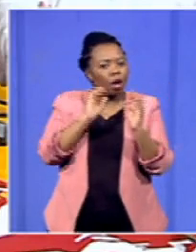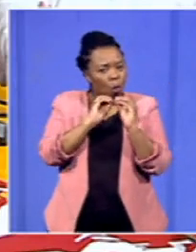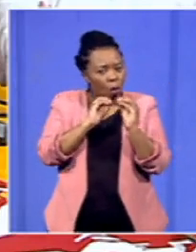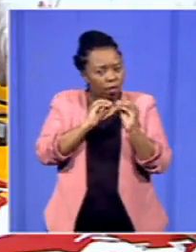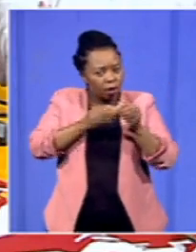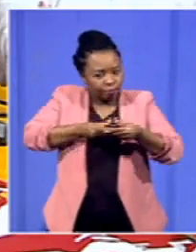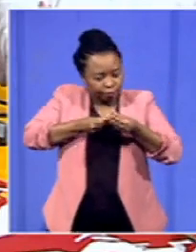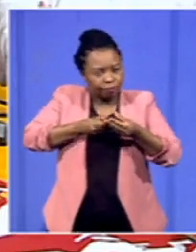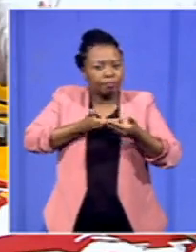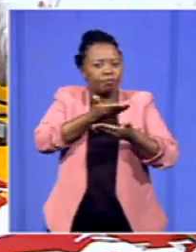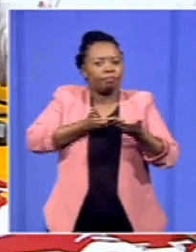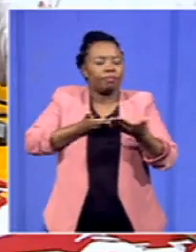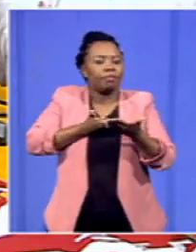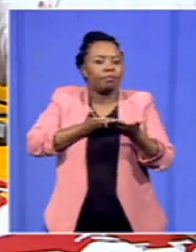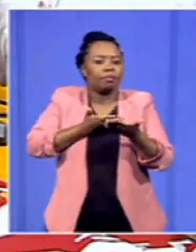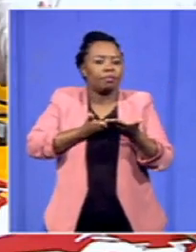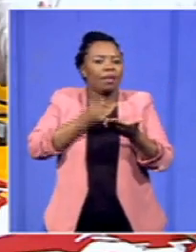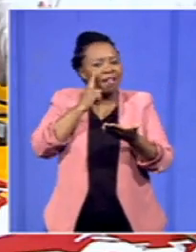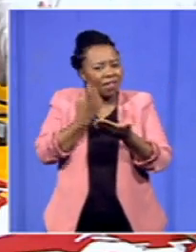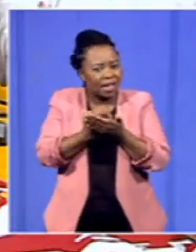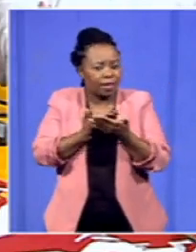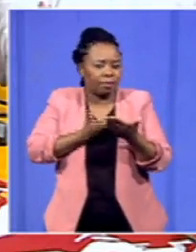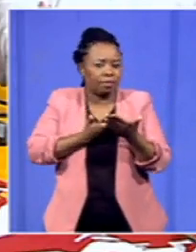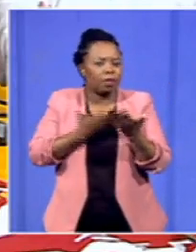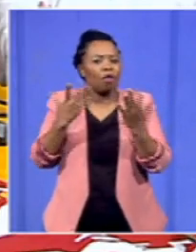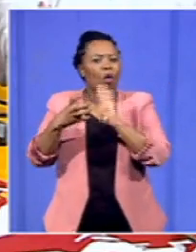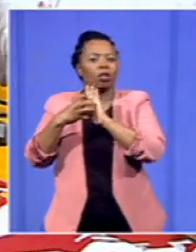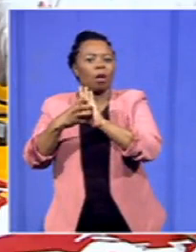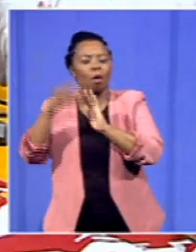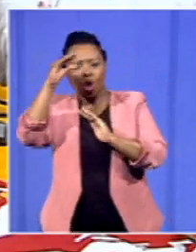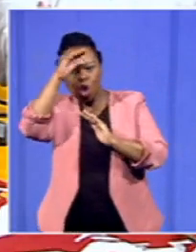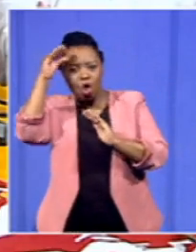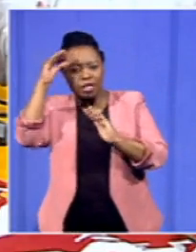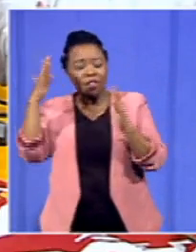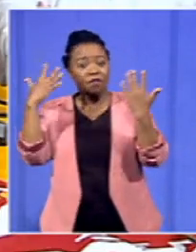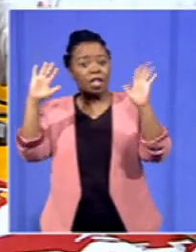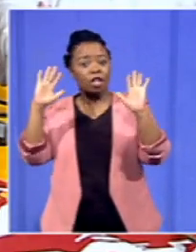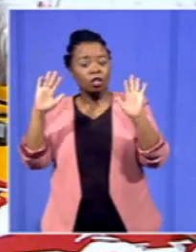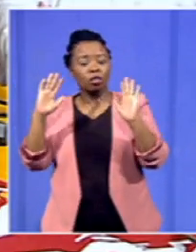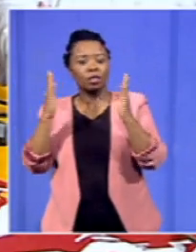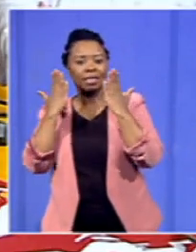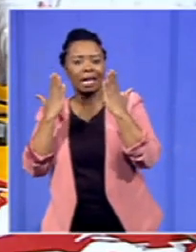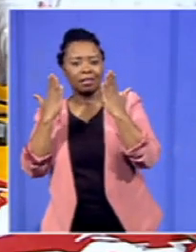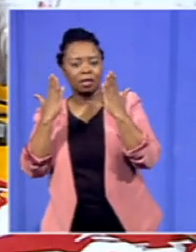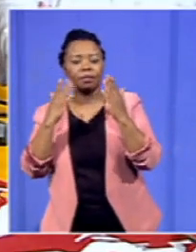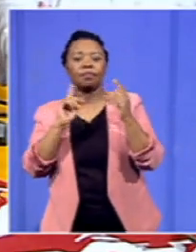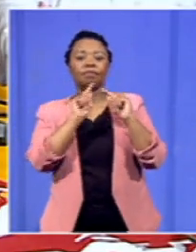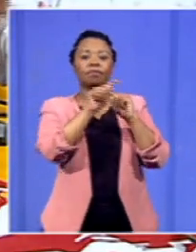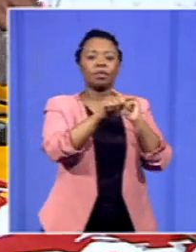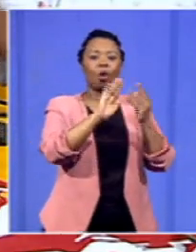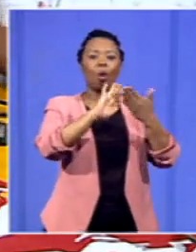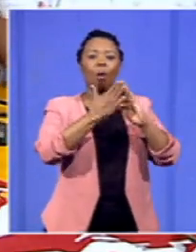when a nurse finishes studying and does community service and wants to be released from the contract